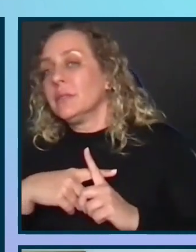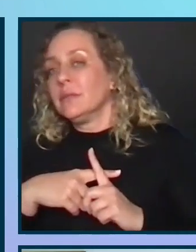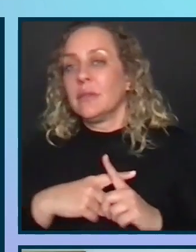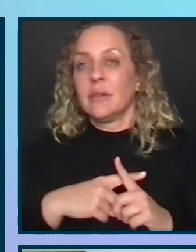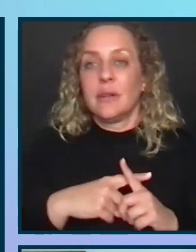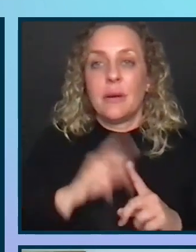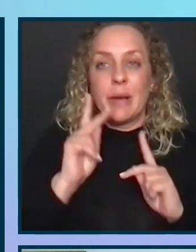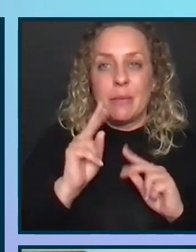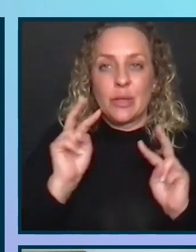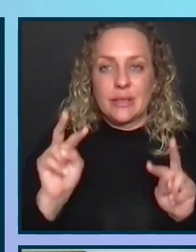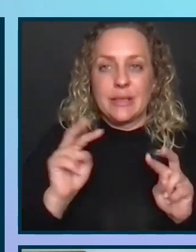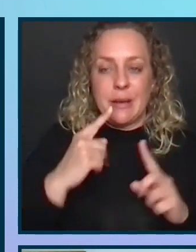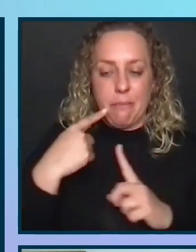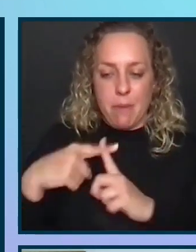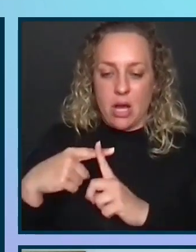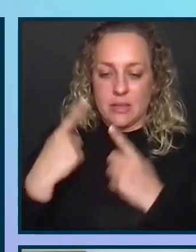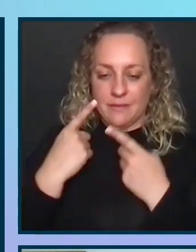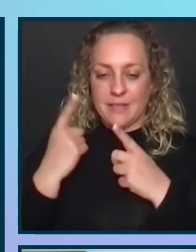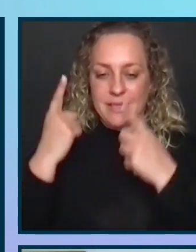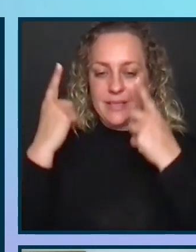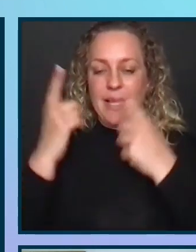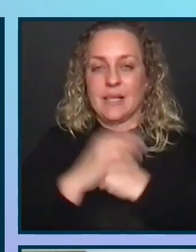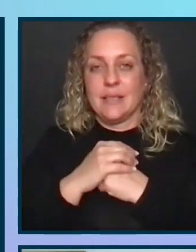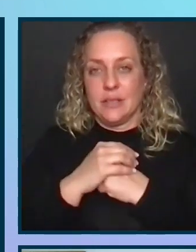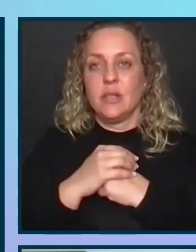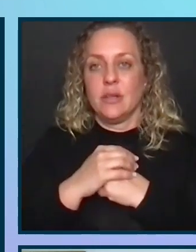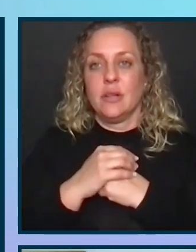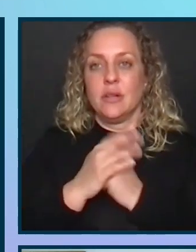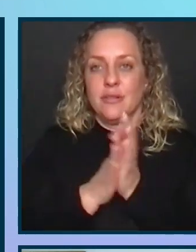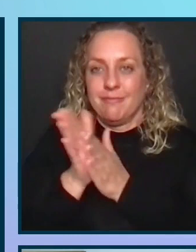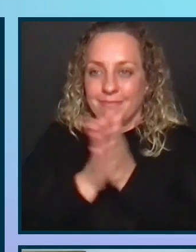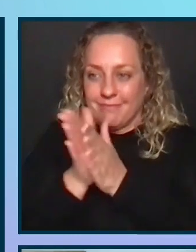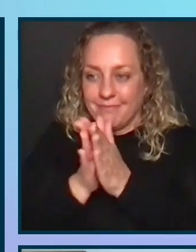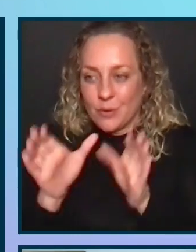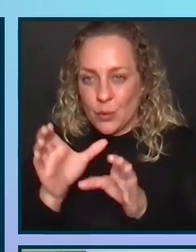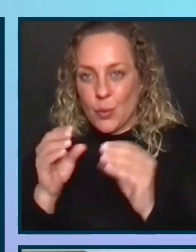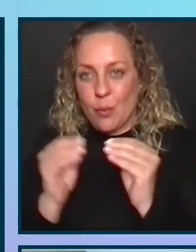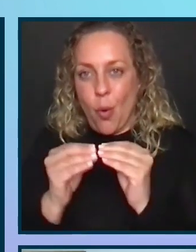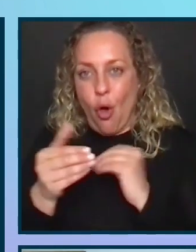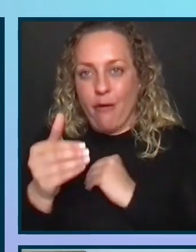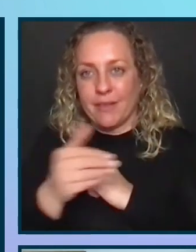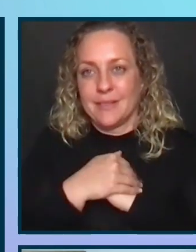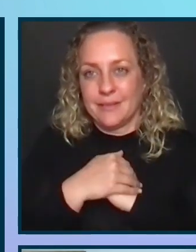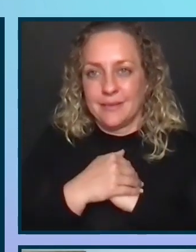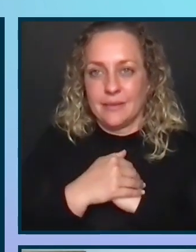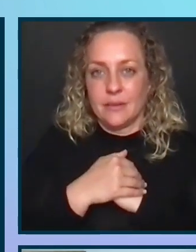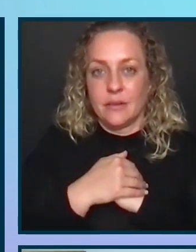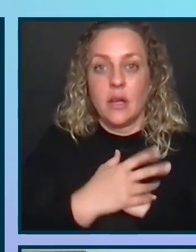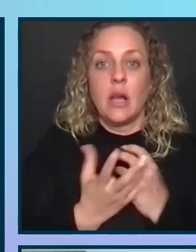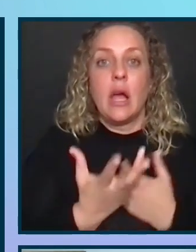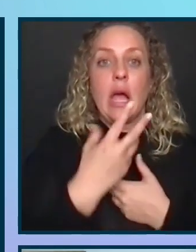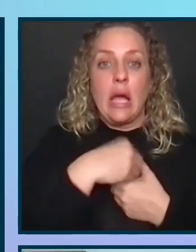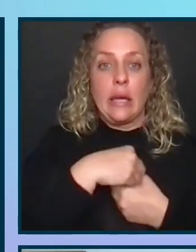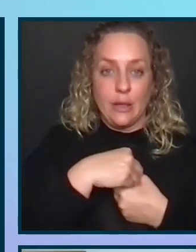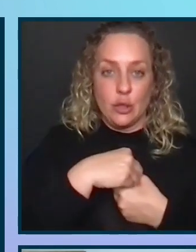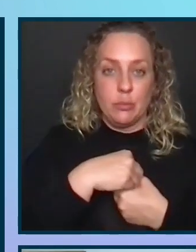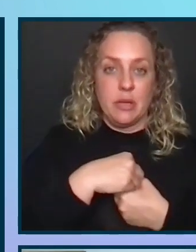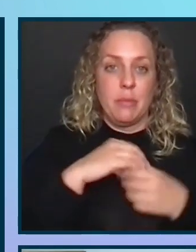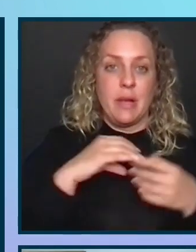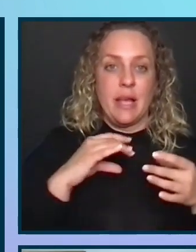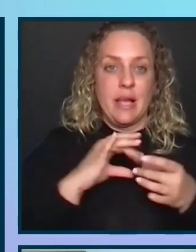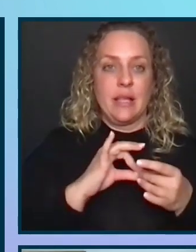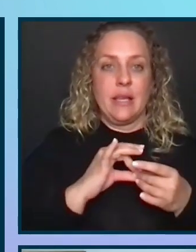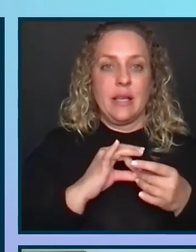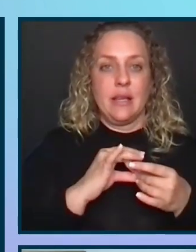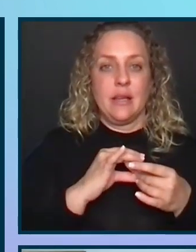see positive success, they usually are encouraged to do it more. Engagement? Well, by linking our strategy